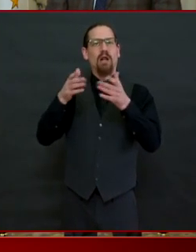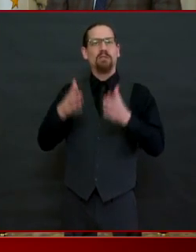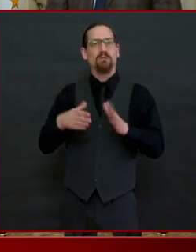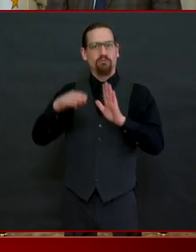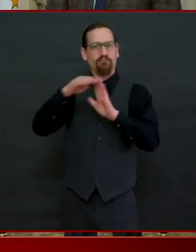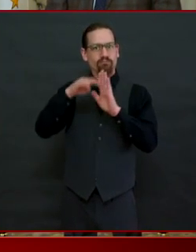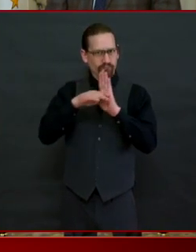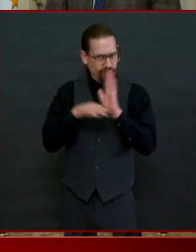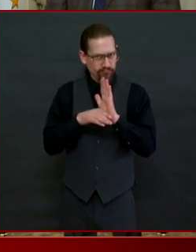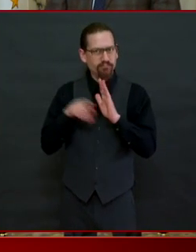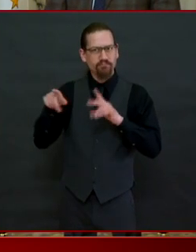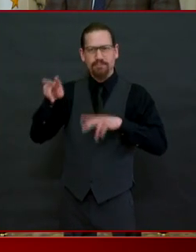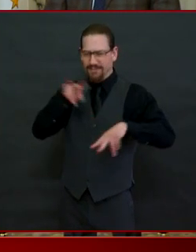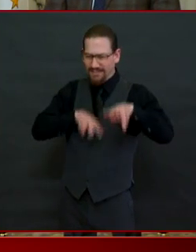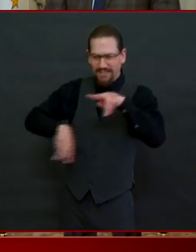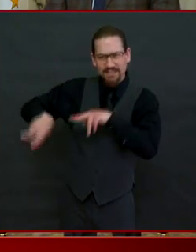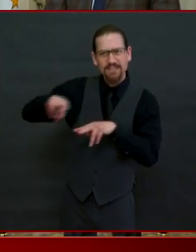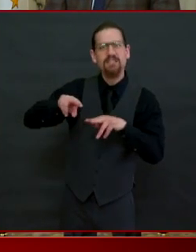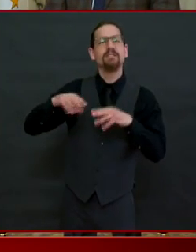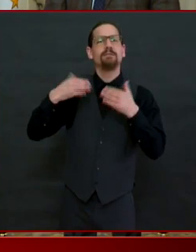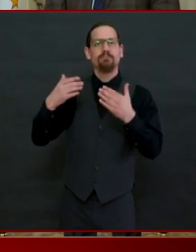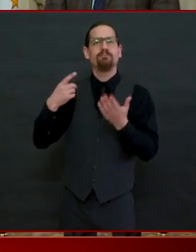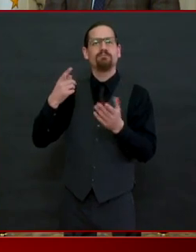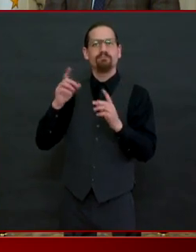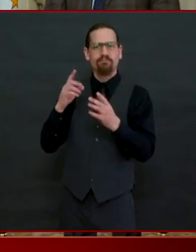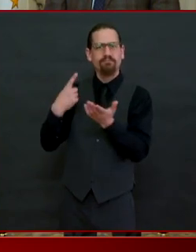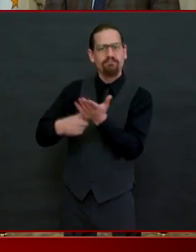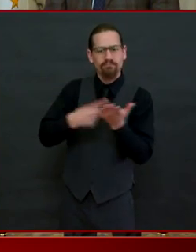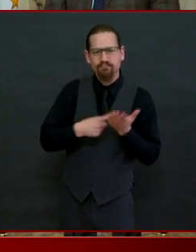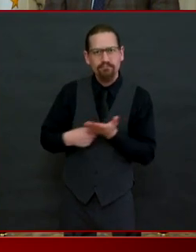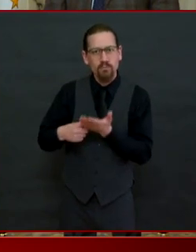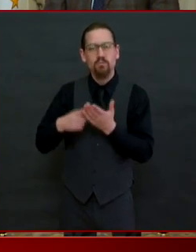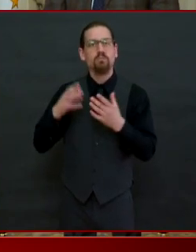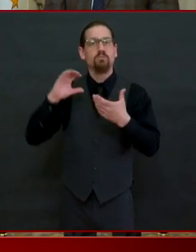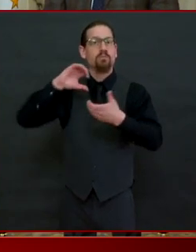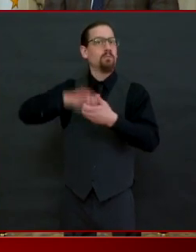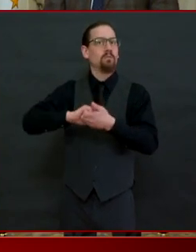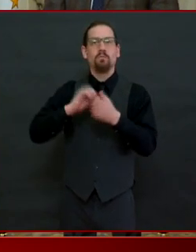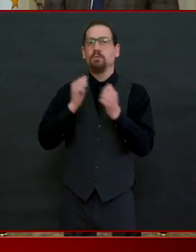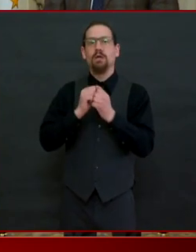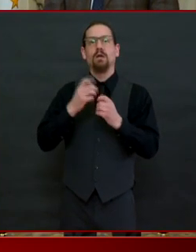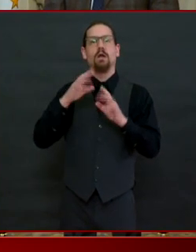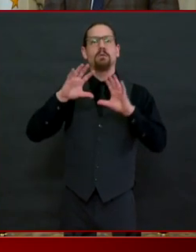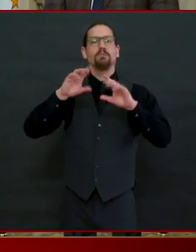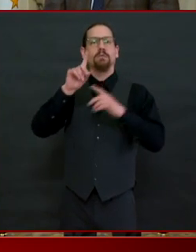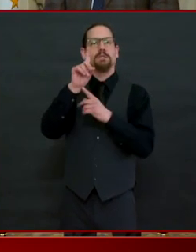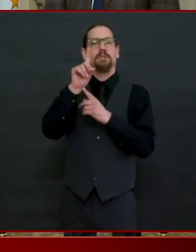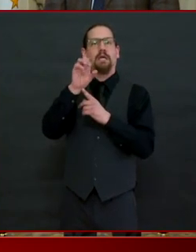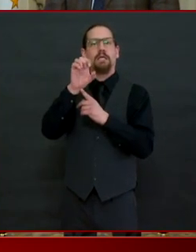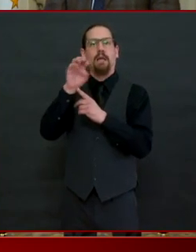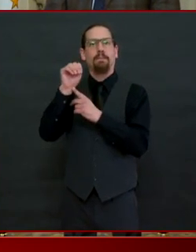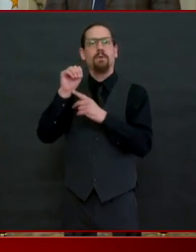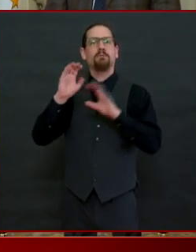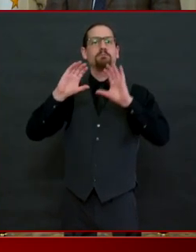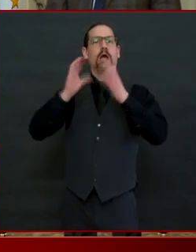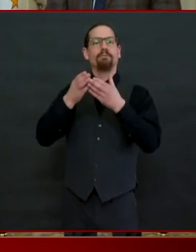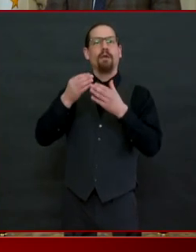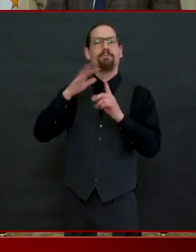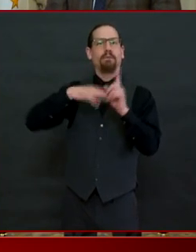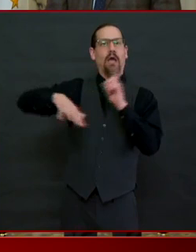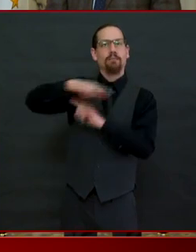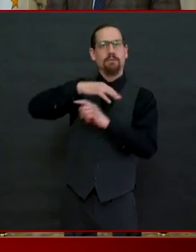to address this issue and figure out a safe way for you all to open your businesses